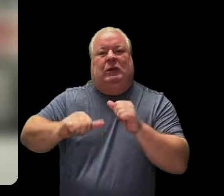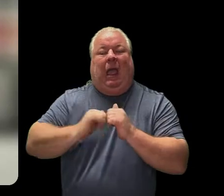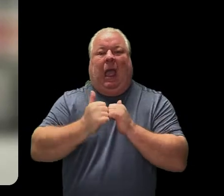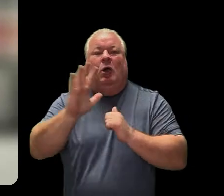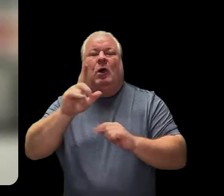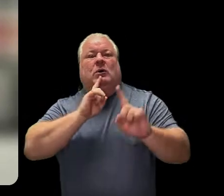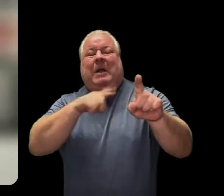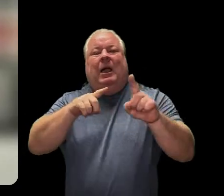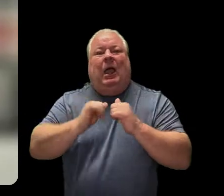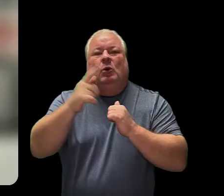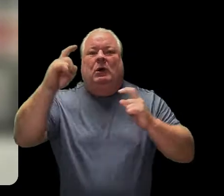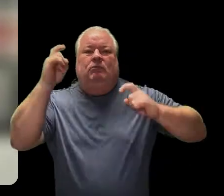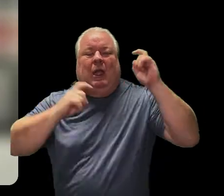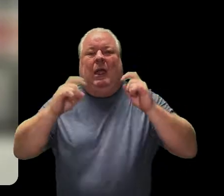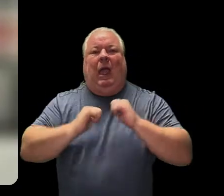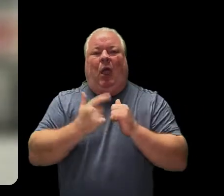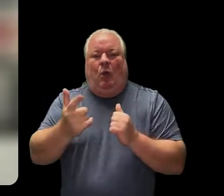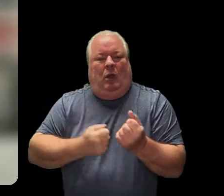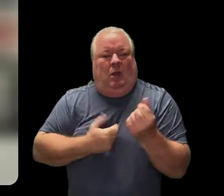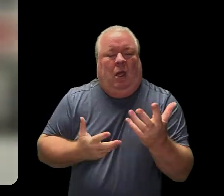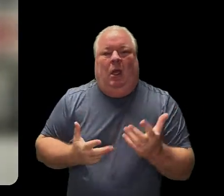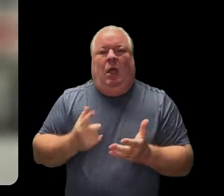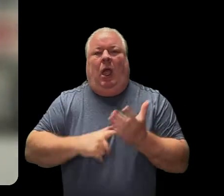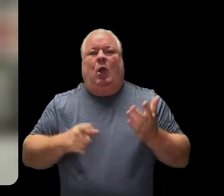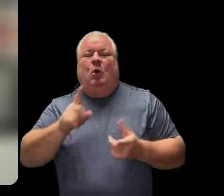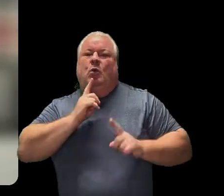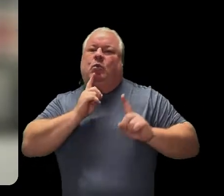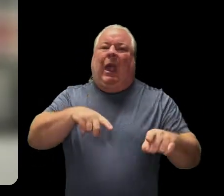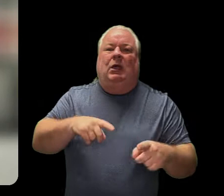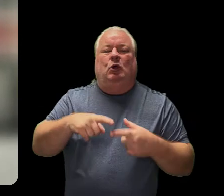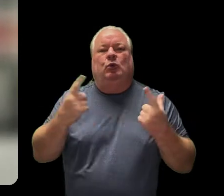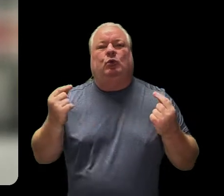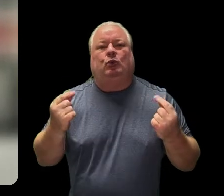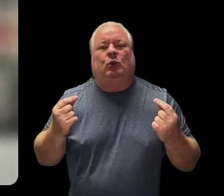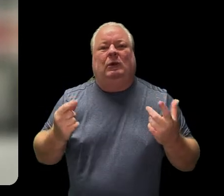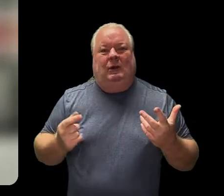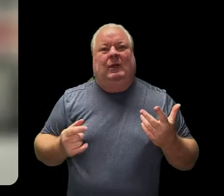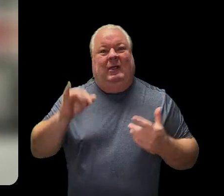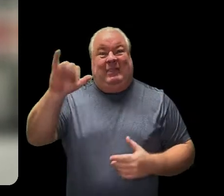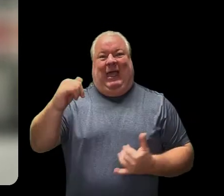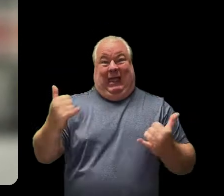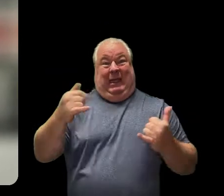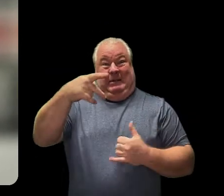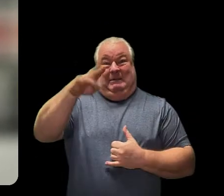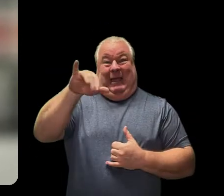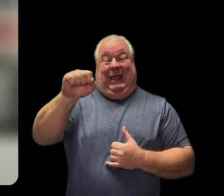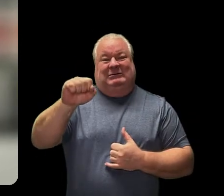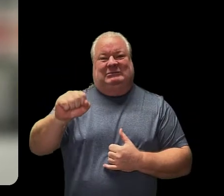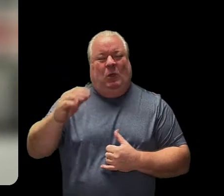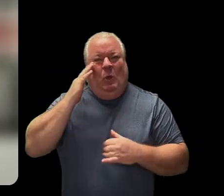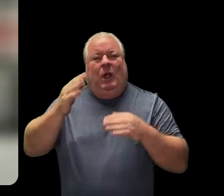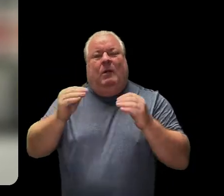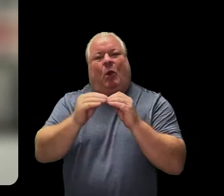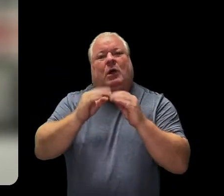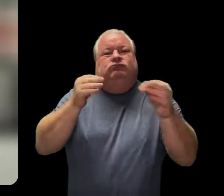actions and words. So PBIS kickoff is when we learn how to soar throughout